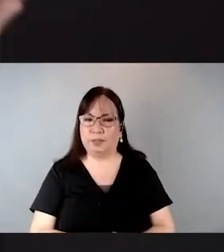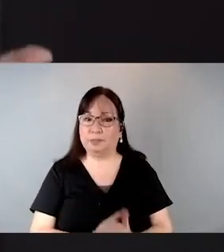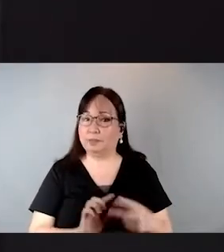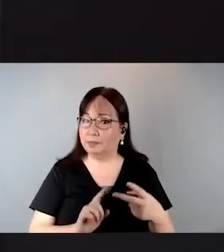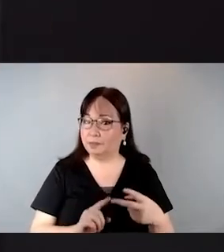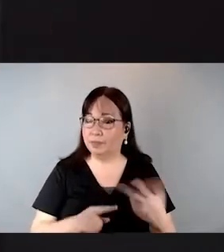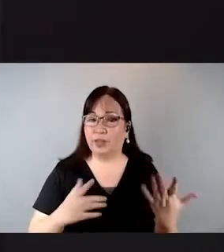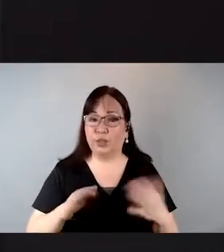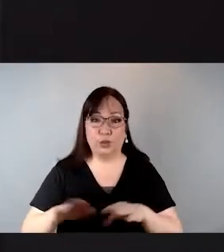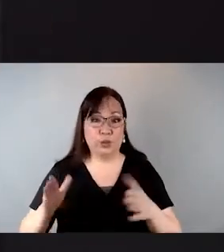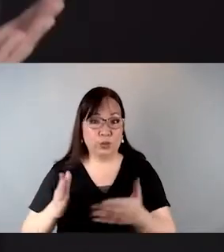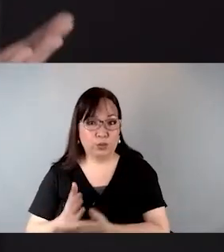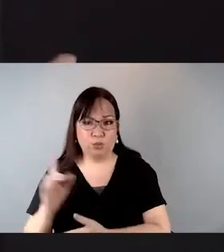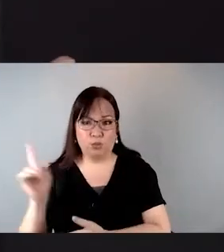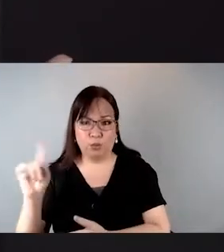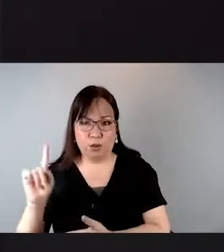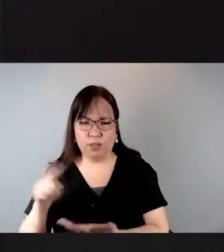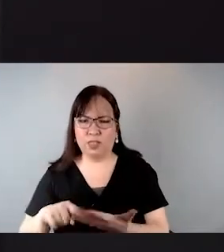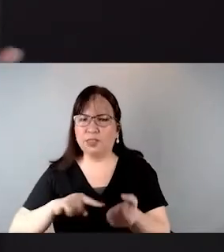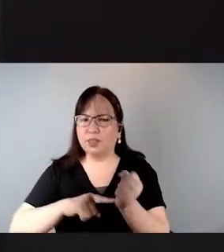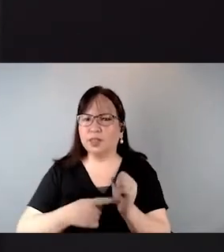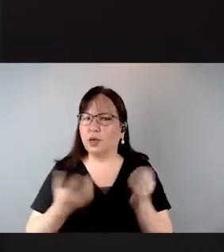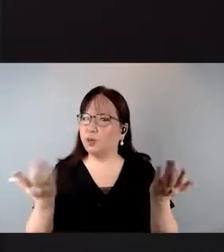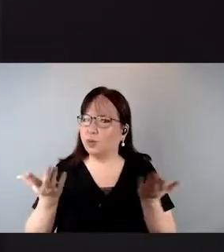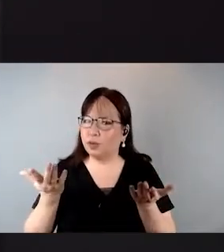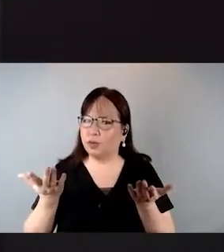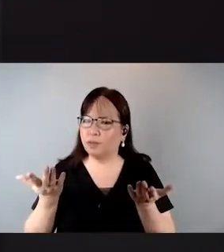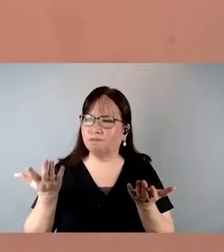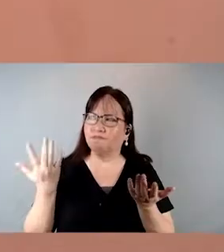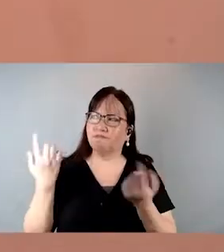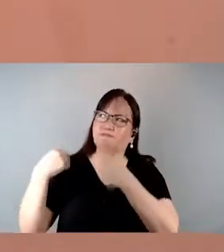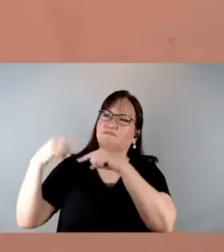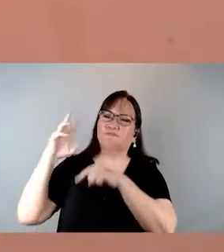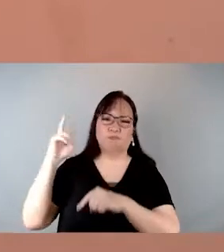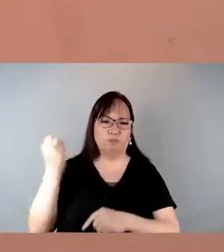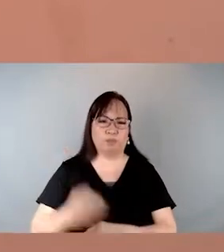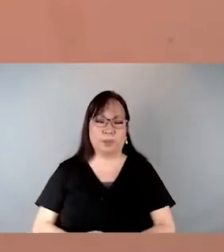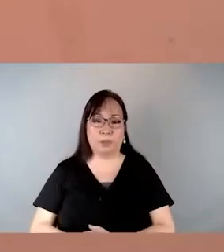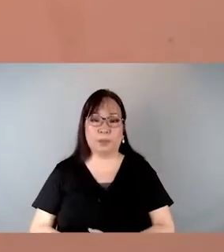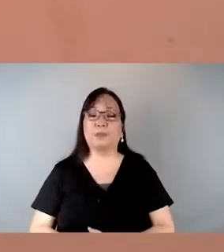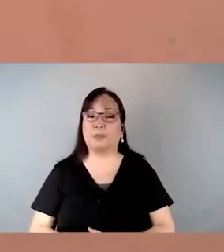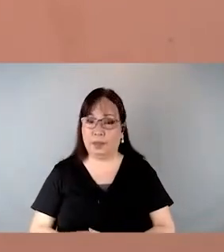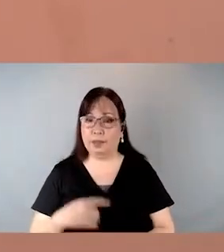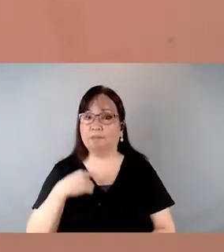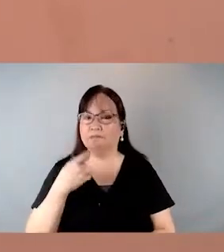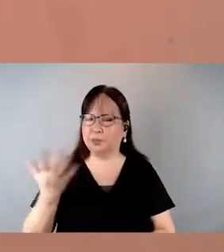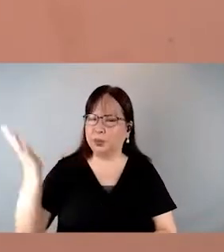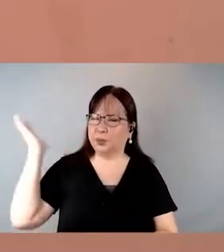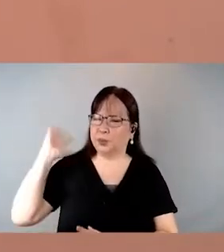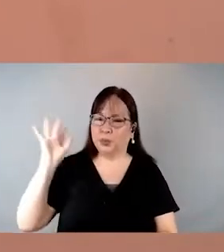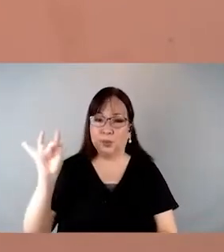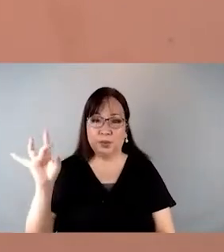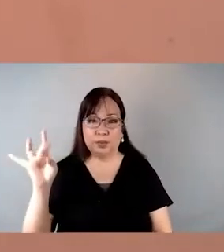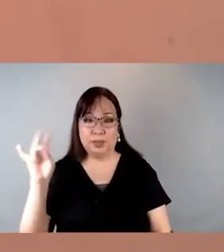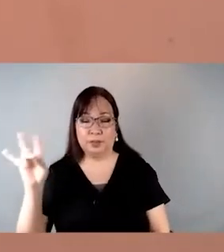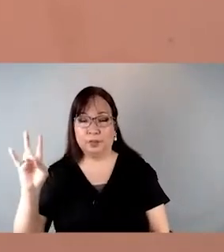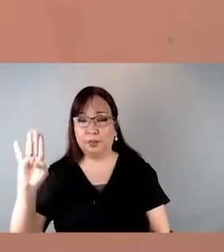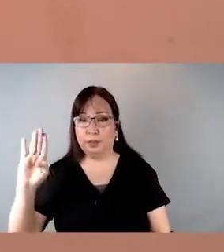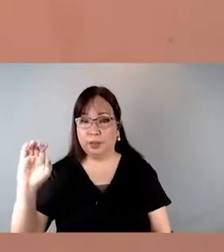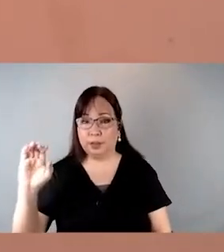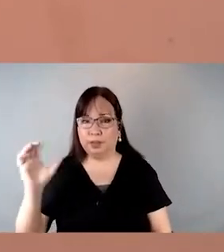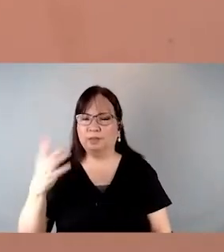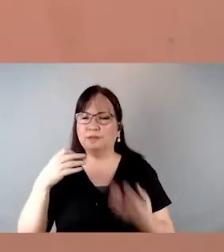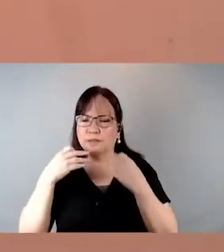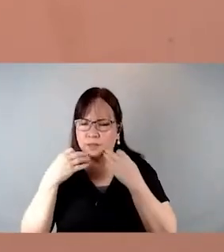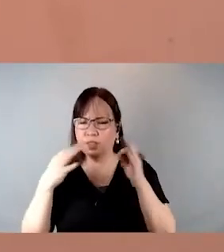What are children's rights and where did they first originate? As early as 1870 BC, the